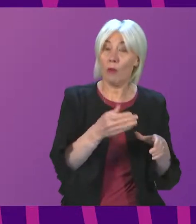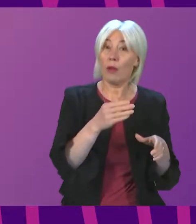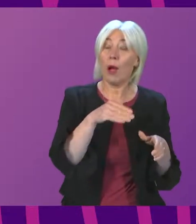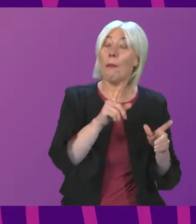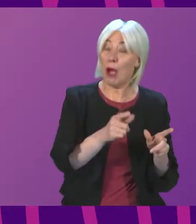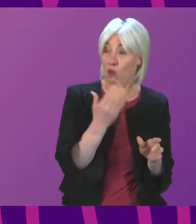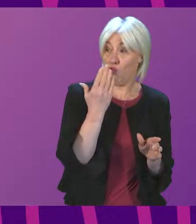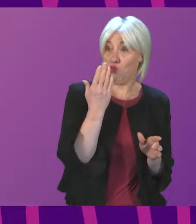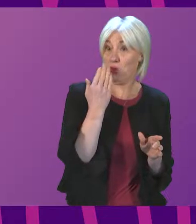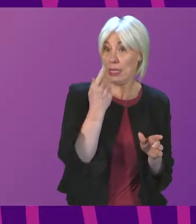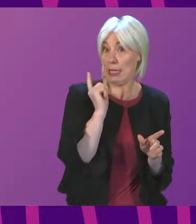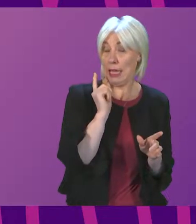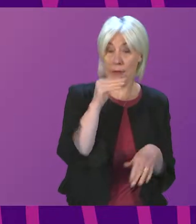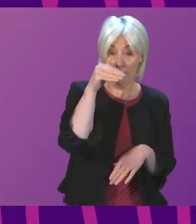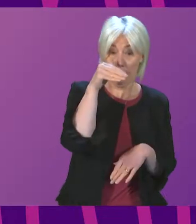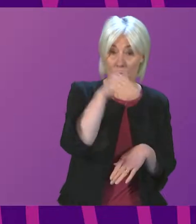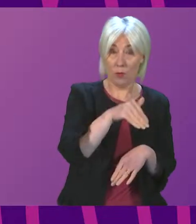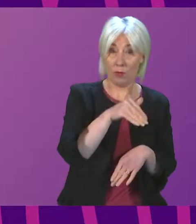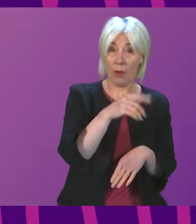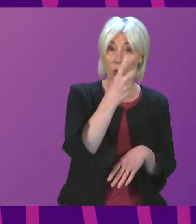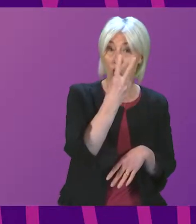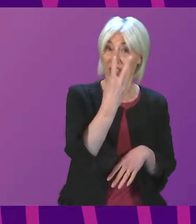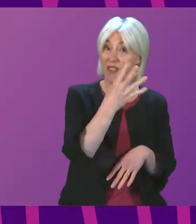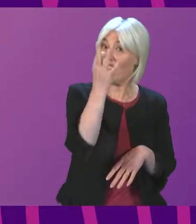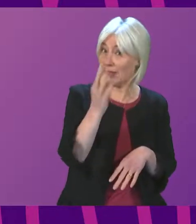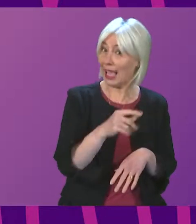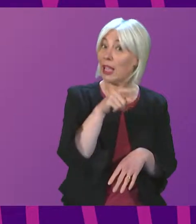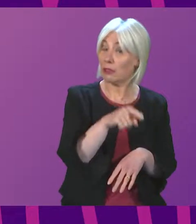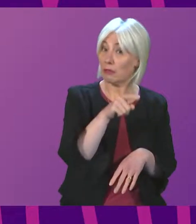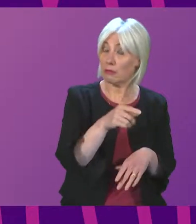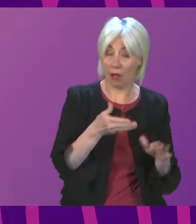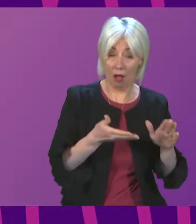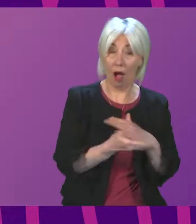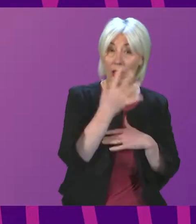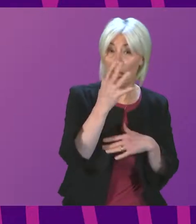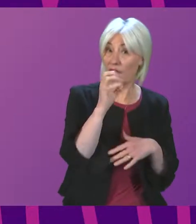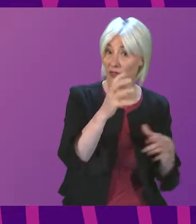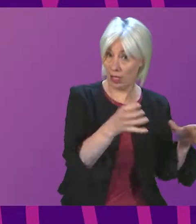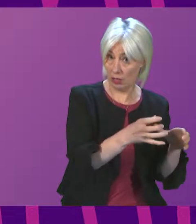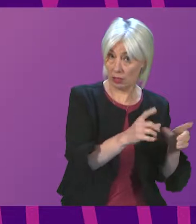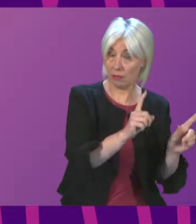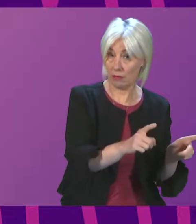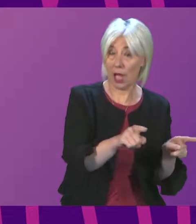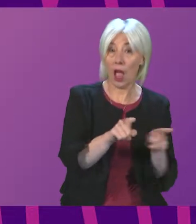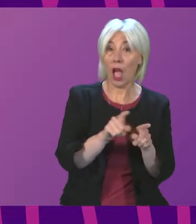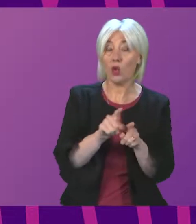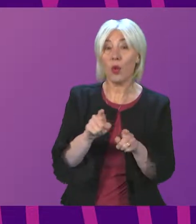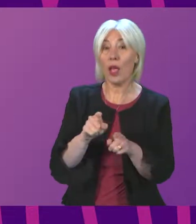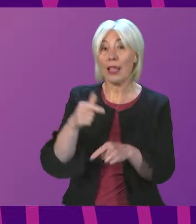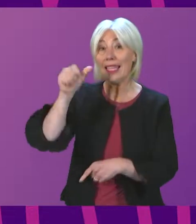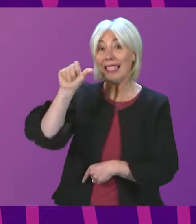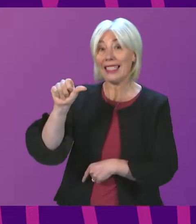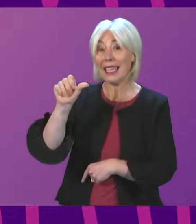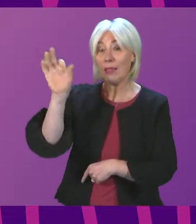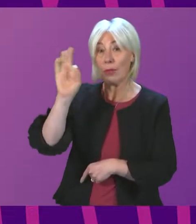the most recent week, there was a fall of more than a quarter amongst the under 15s. Cases also fell by 6